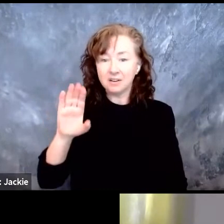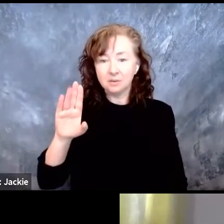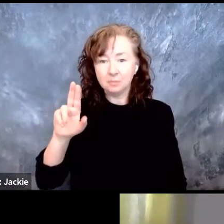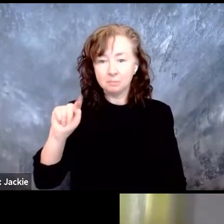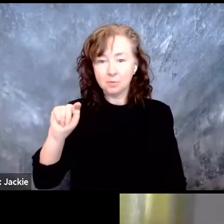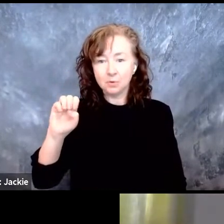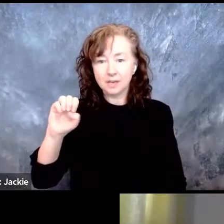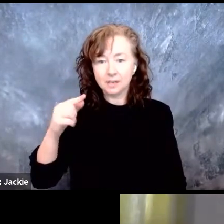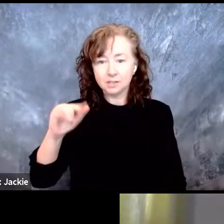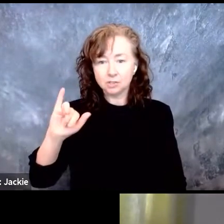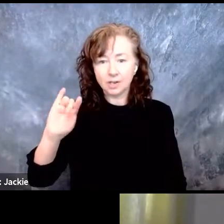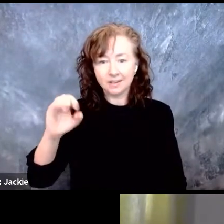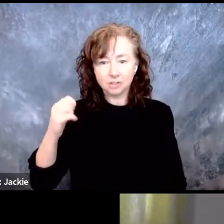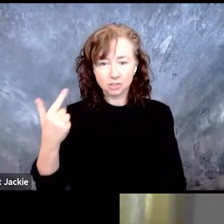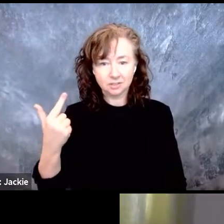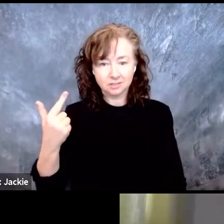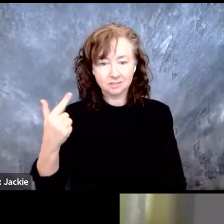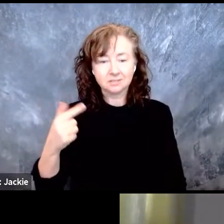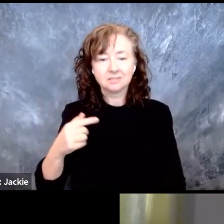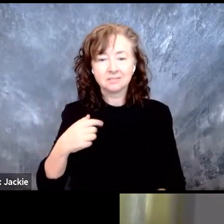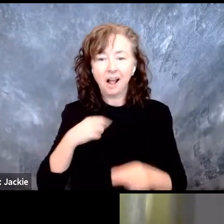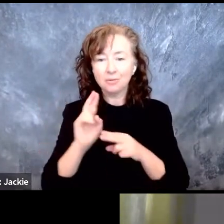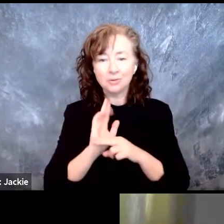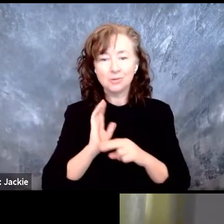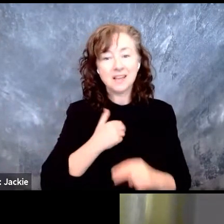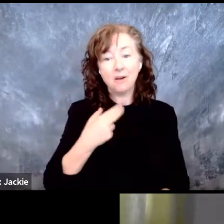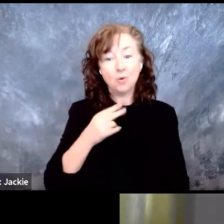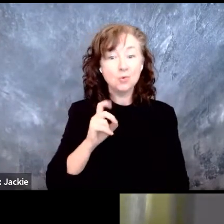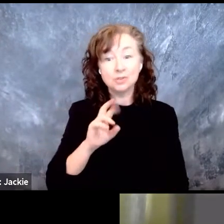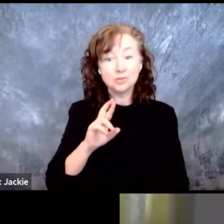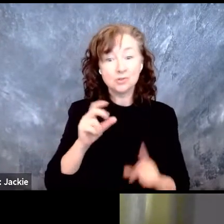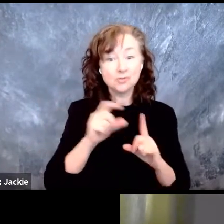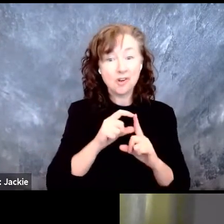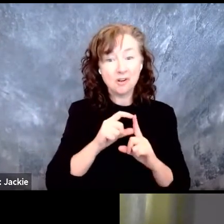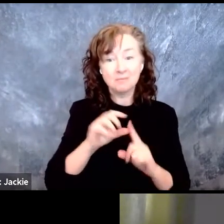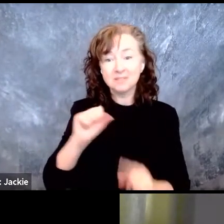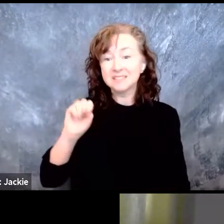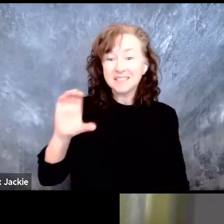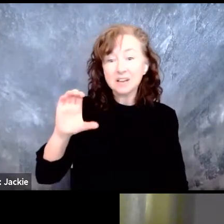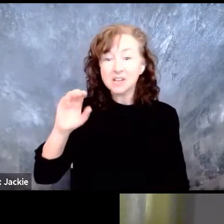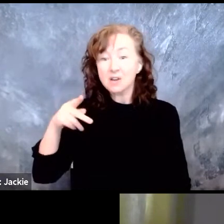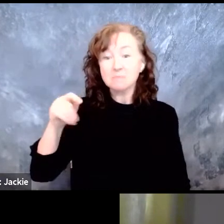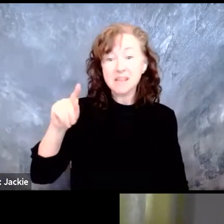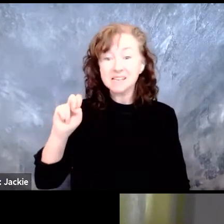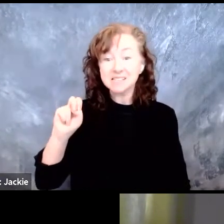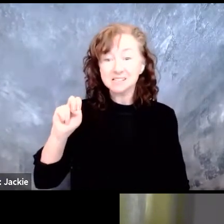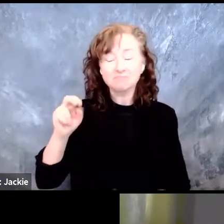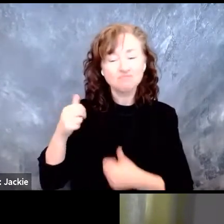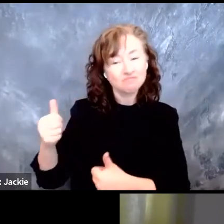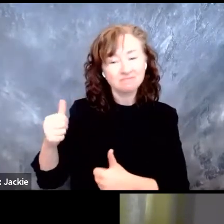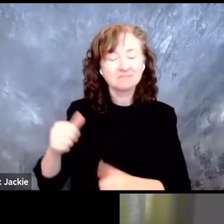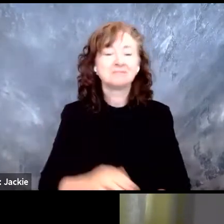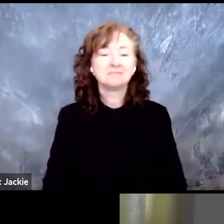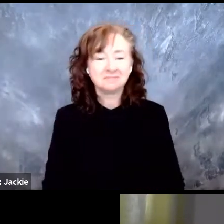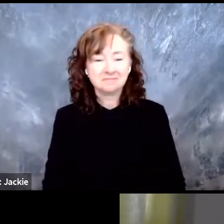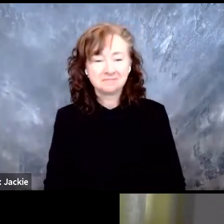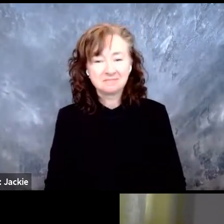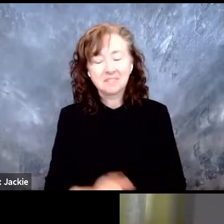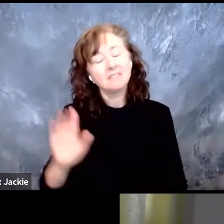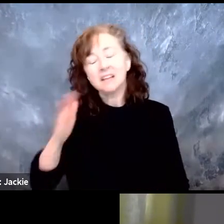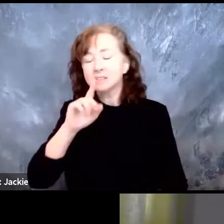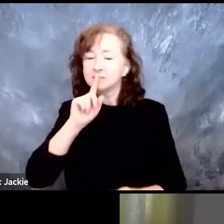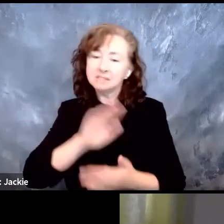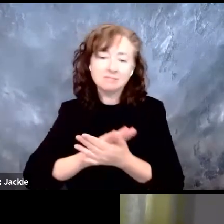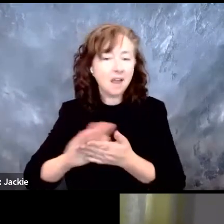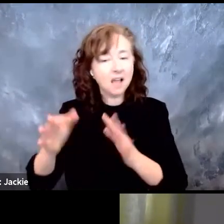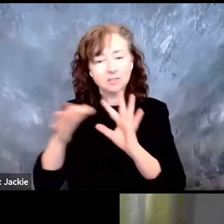I'll use the term with you in Indiana, Secretary Pete, for his gracious and kind